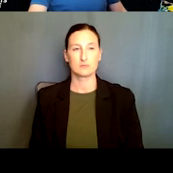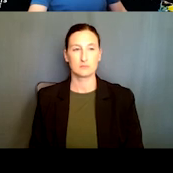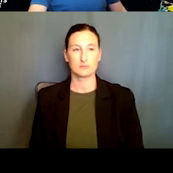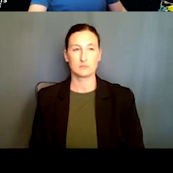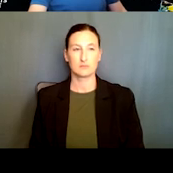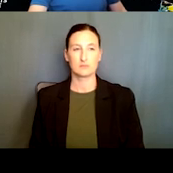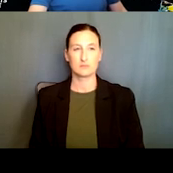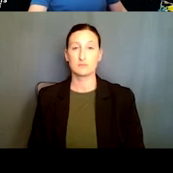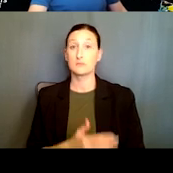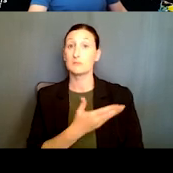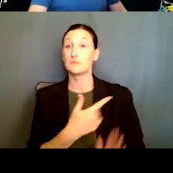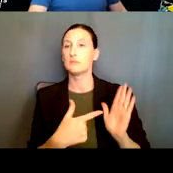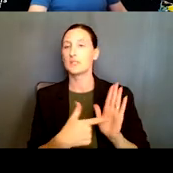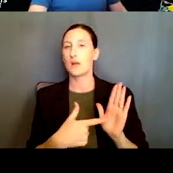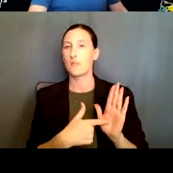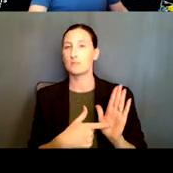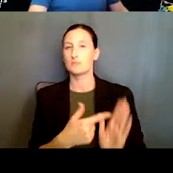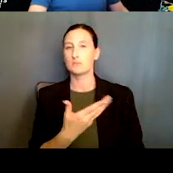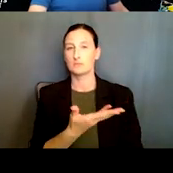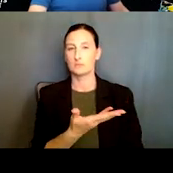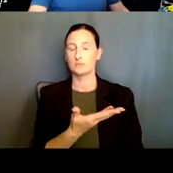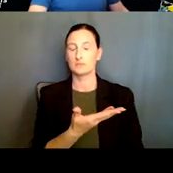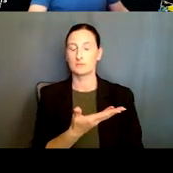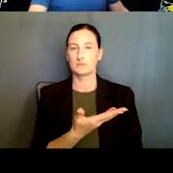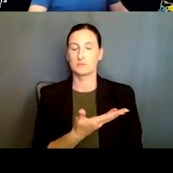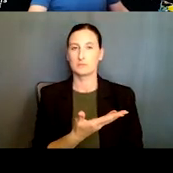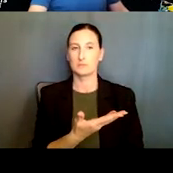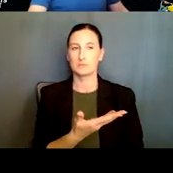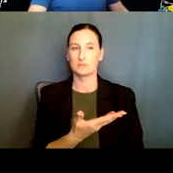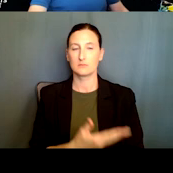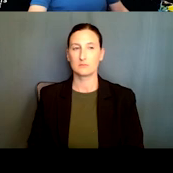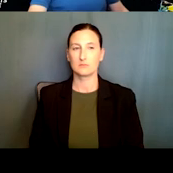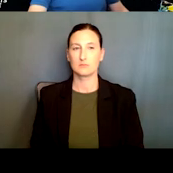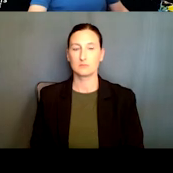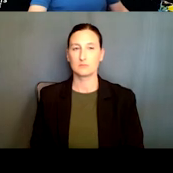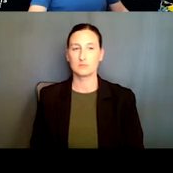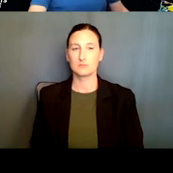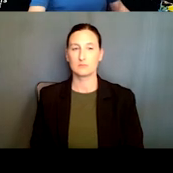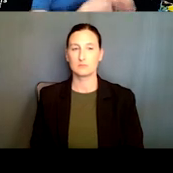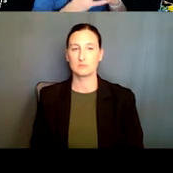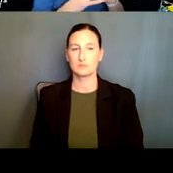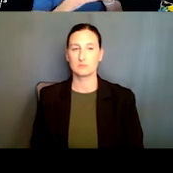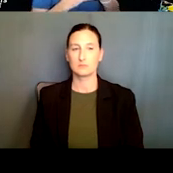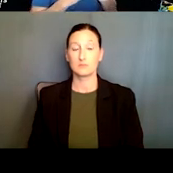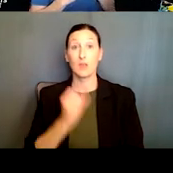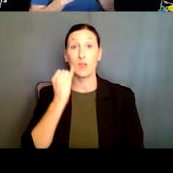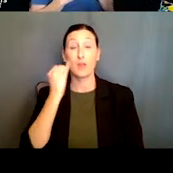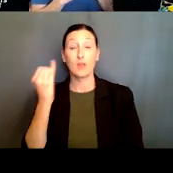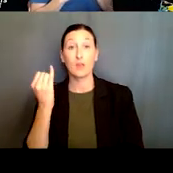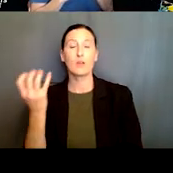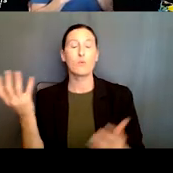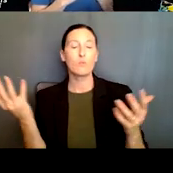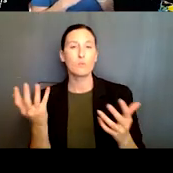Uh, here is an example. Uh, here is, uh, the flight of the robo bees. The idea here is to,